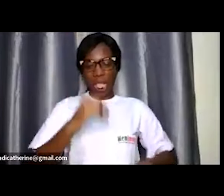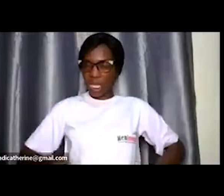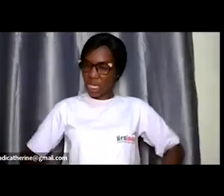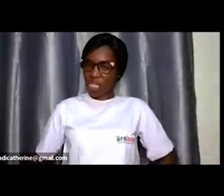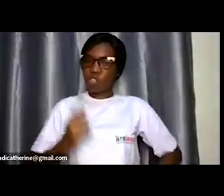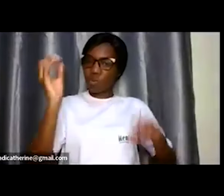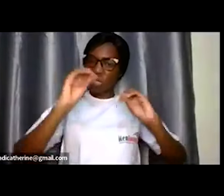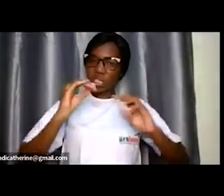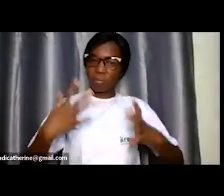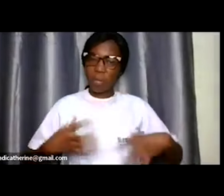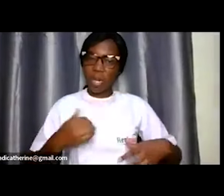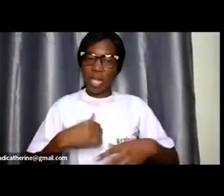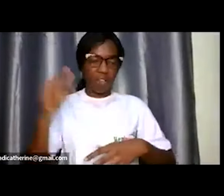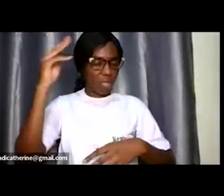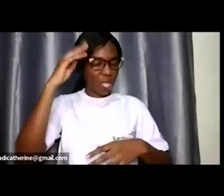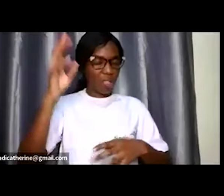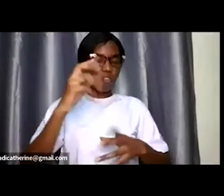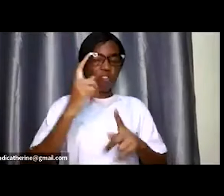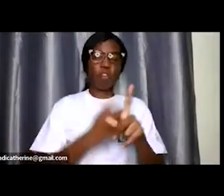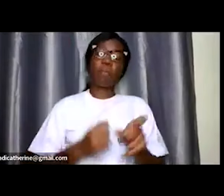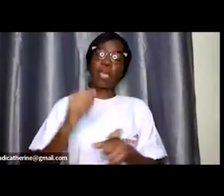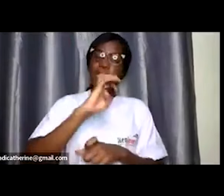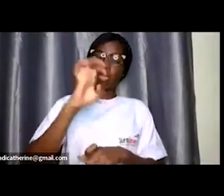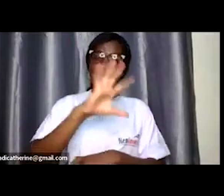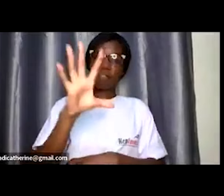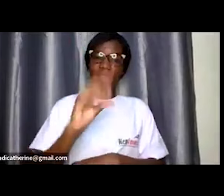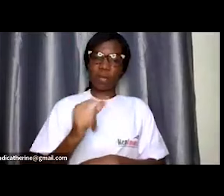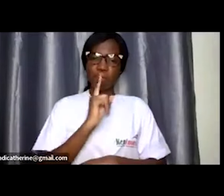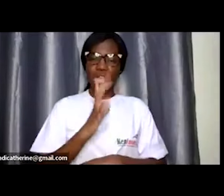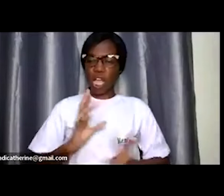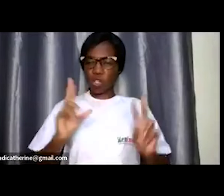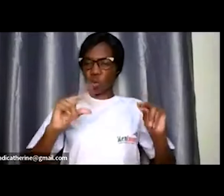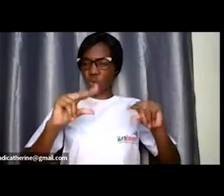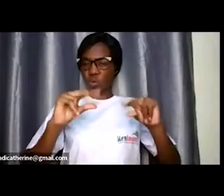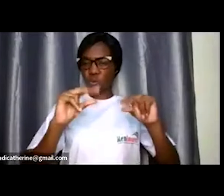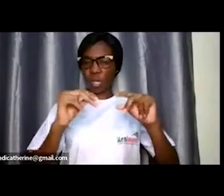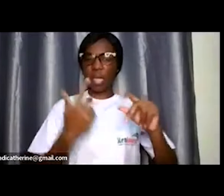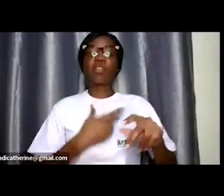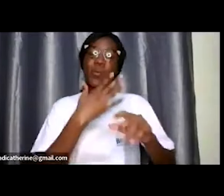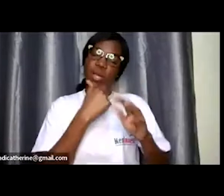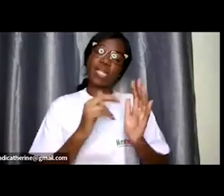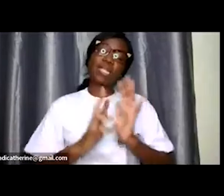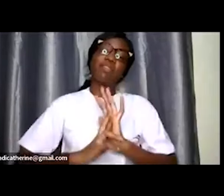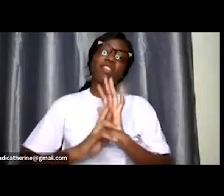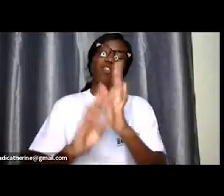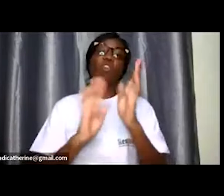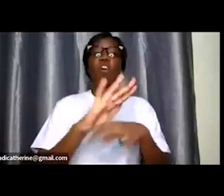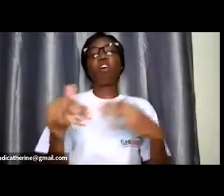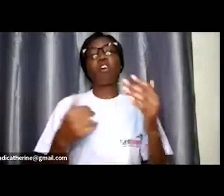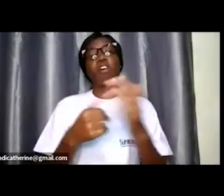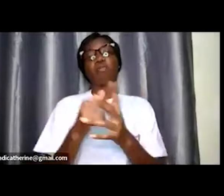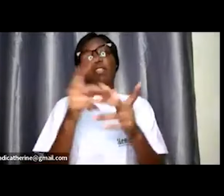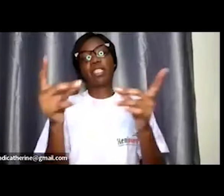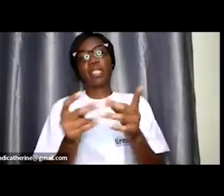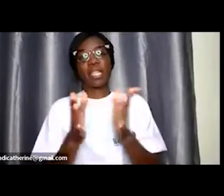have brain drain from east africa and i said no because we still need representation everywhere and i mean